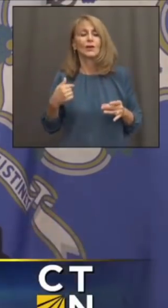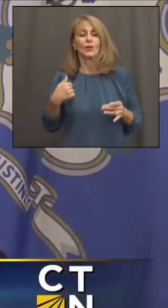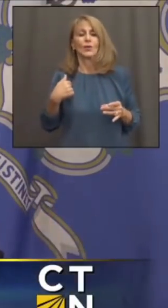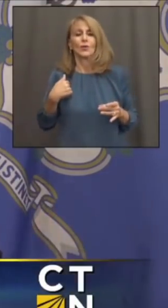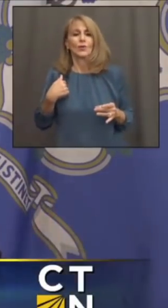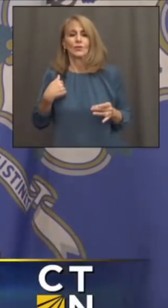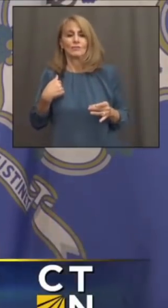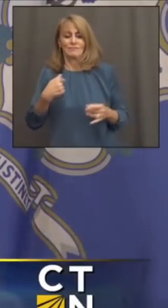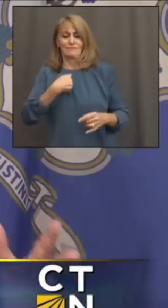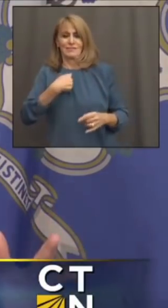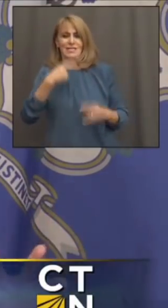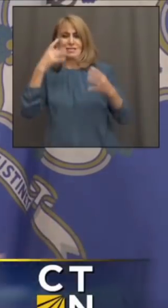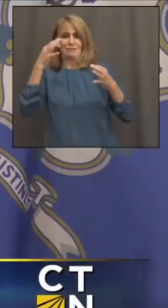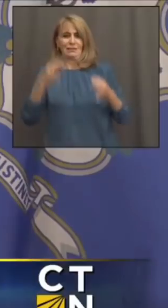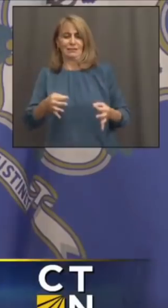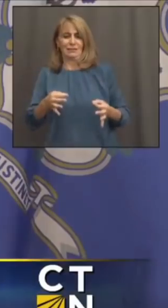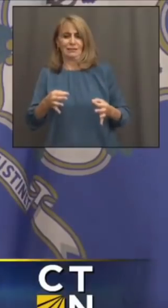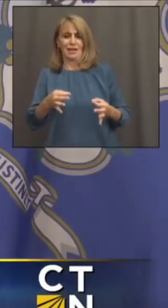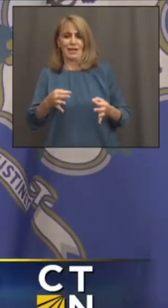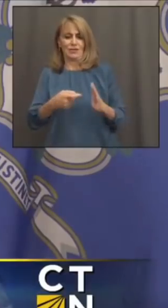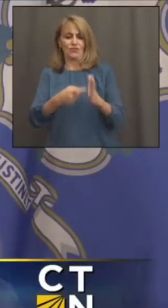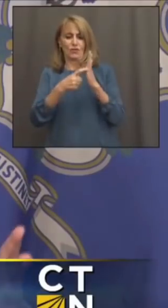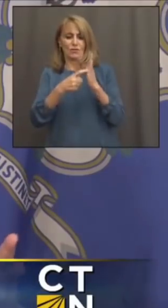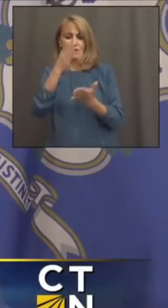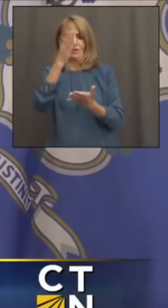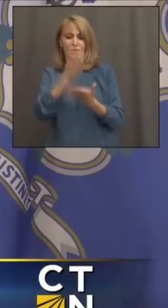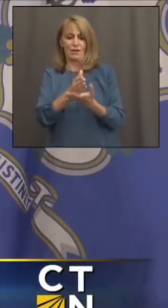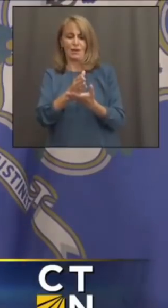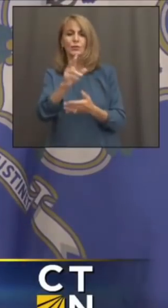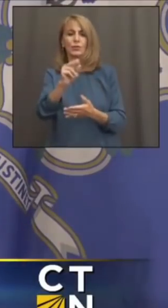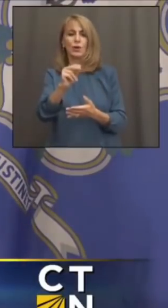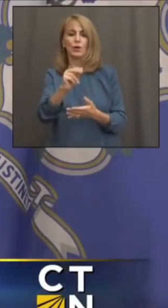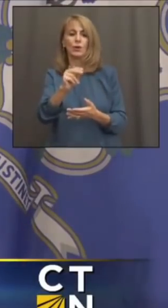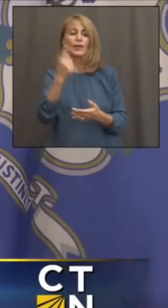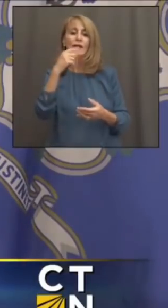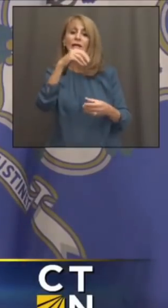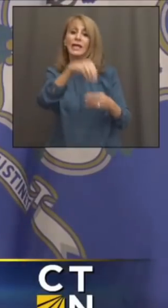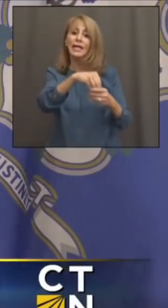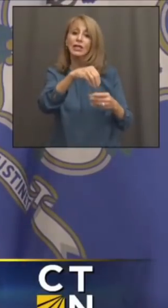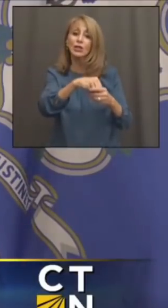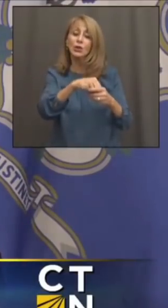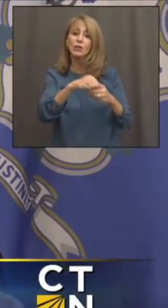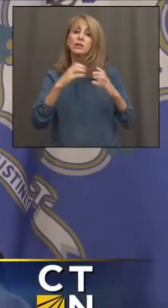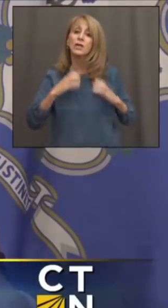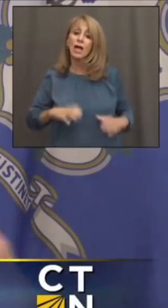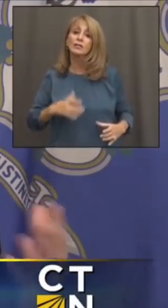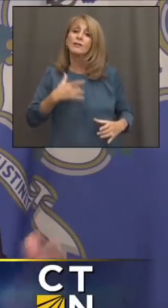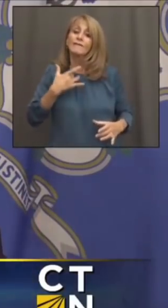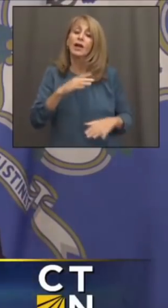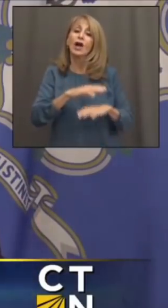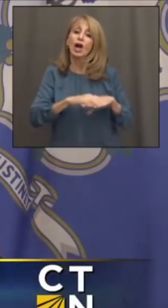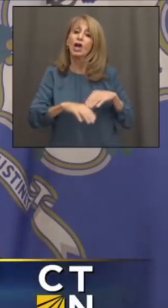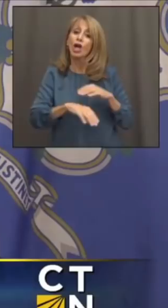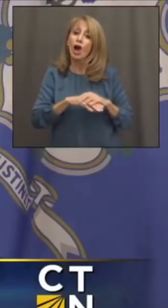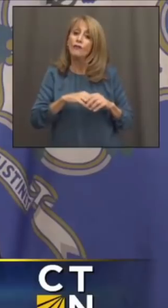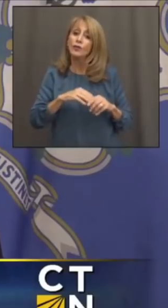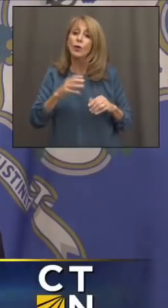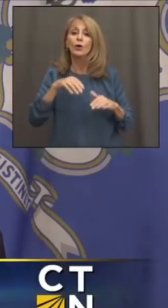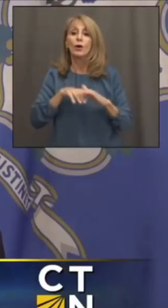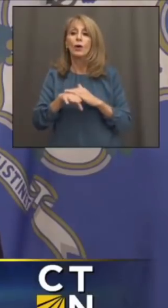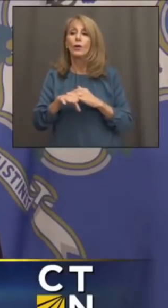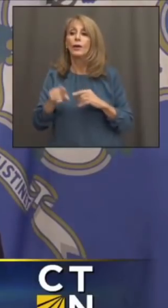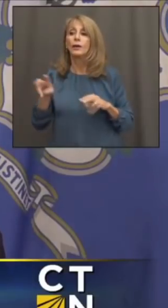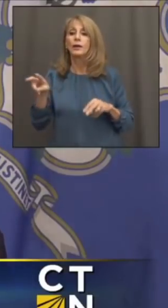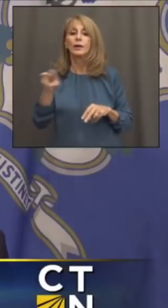decide when the mask is required and when it's not. Indoors, think our customers still feel more comfortable when they see others wearing the